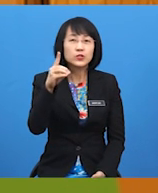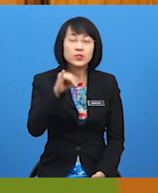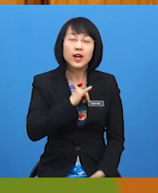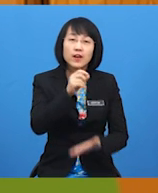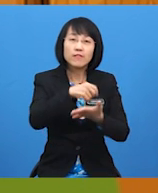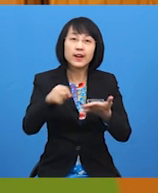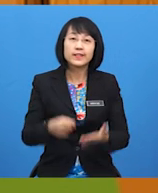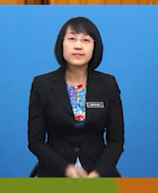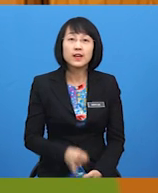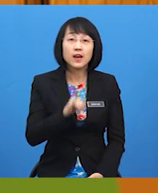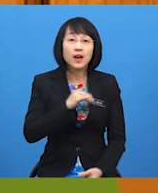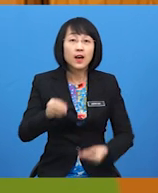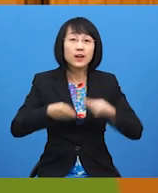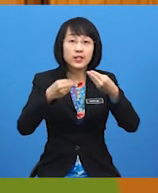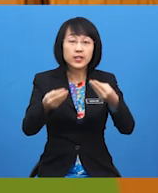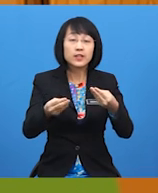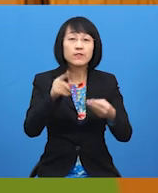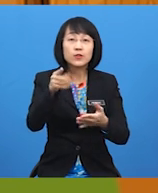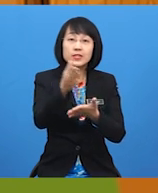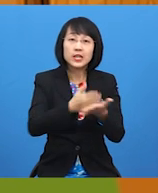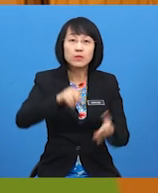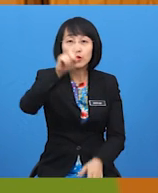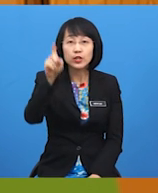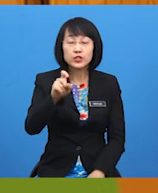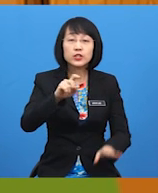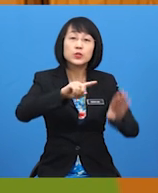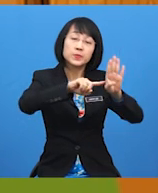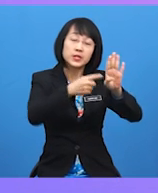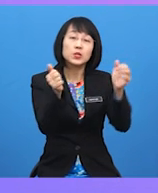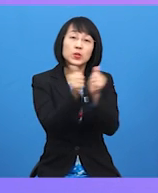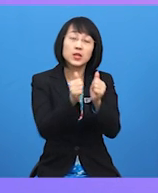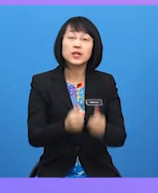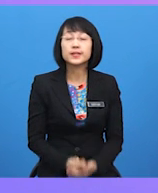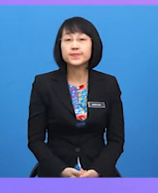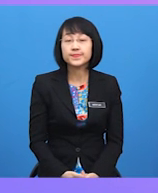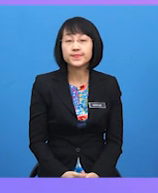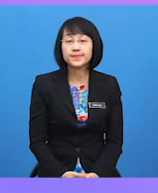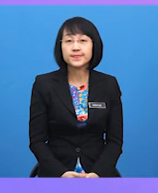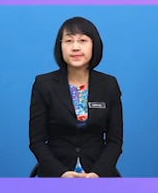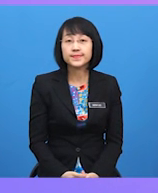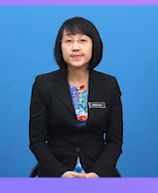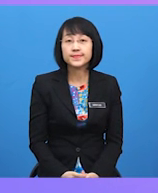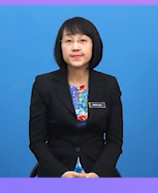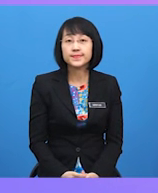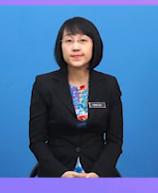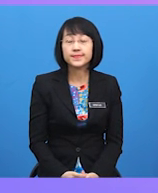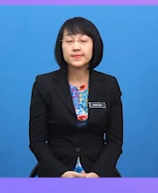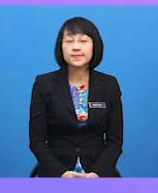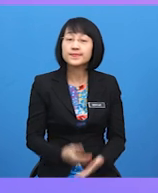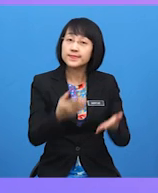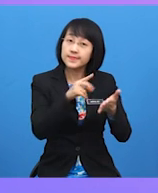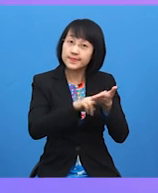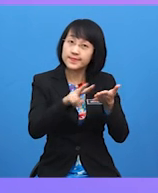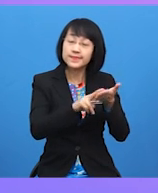I'll give you some questions to begin with. What is the place?